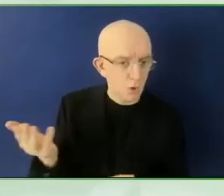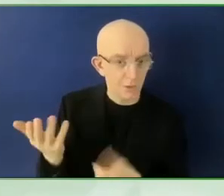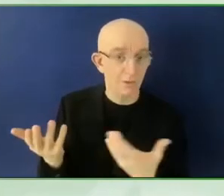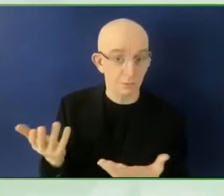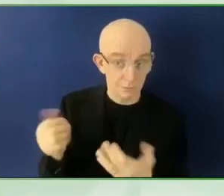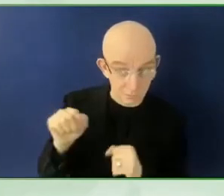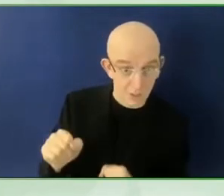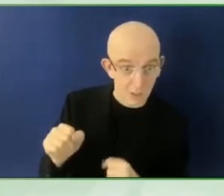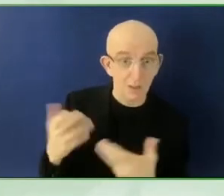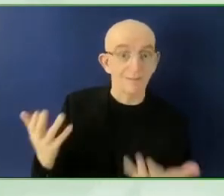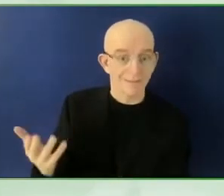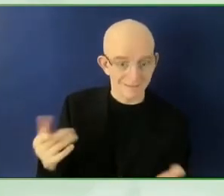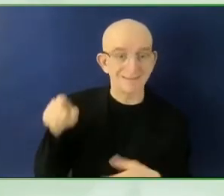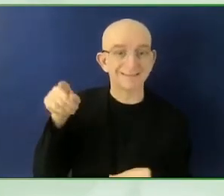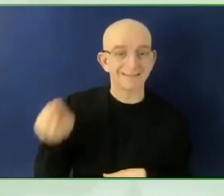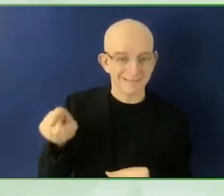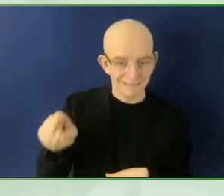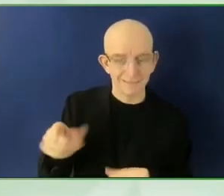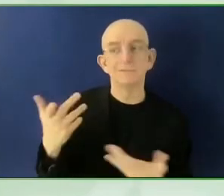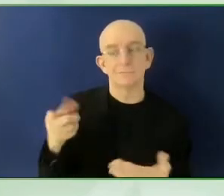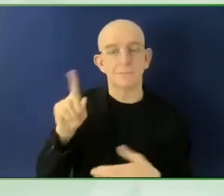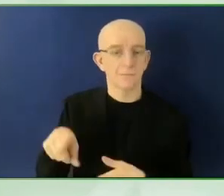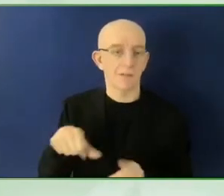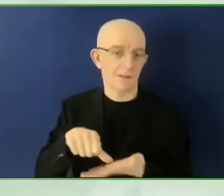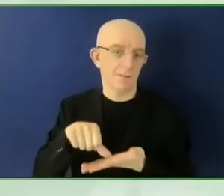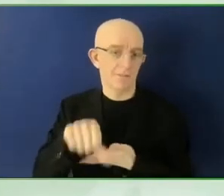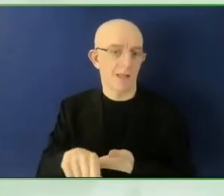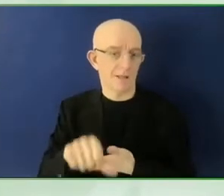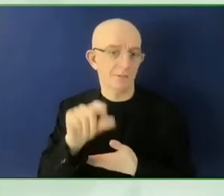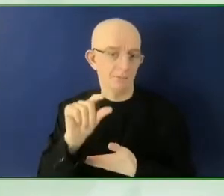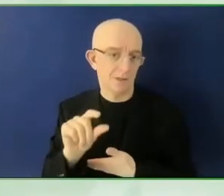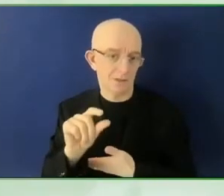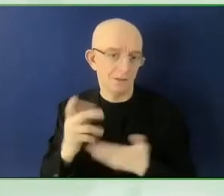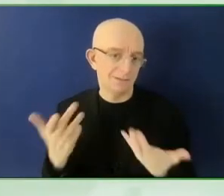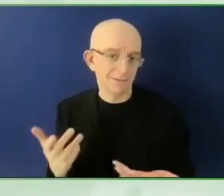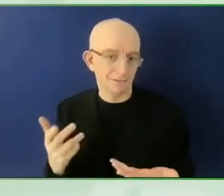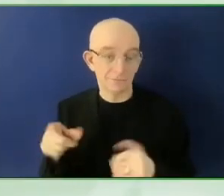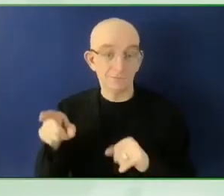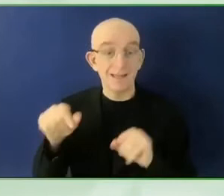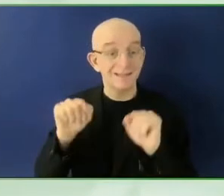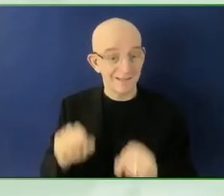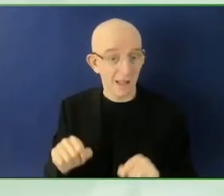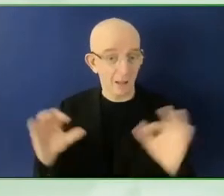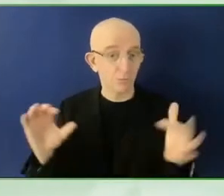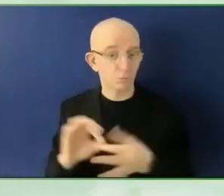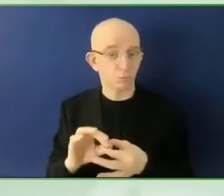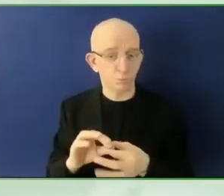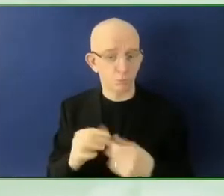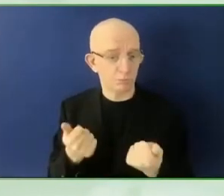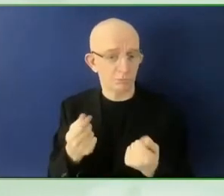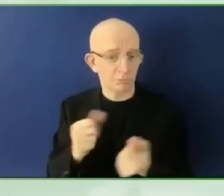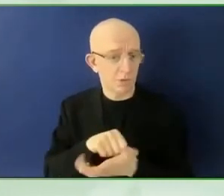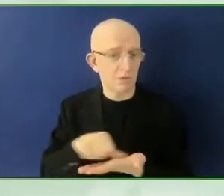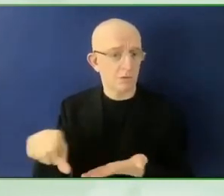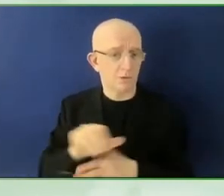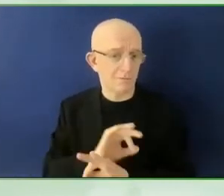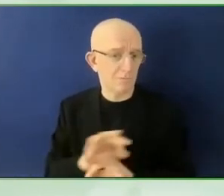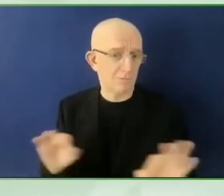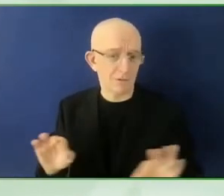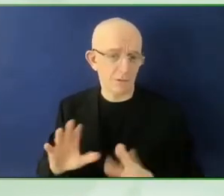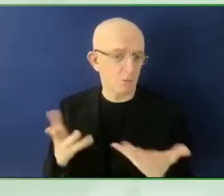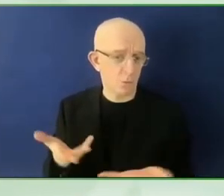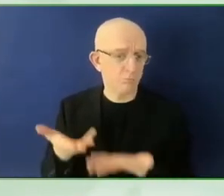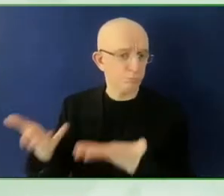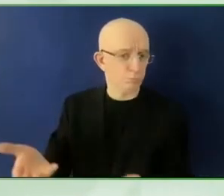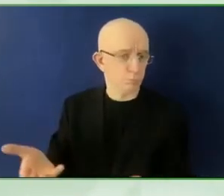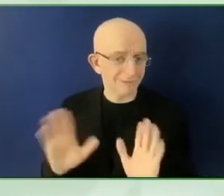relationships with employers. This is so important. I know that at RespectAbility we have more than 10 people who are blind or